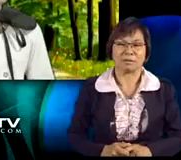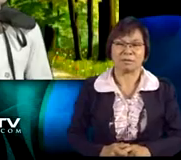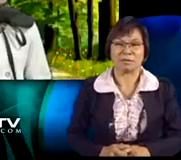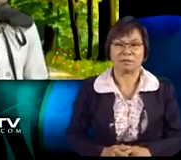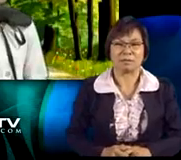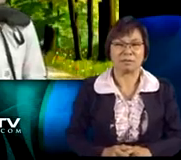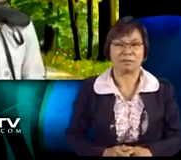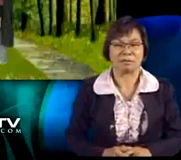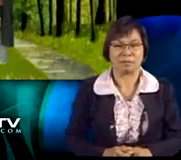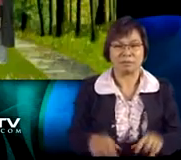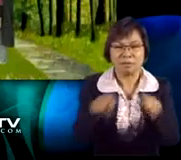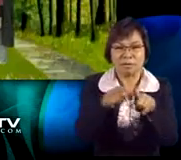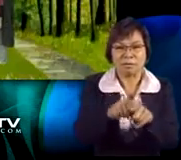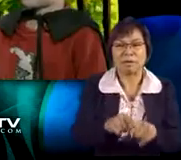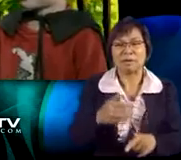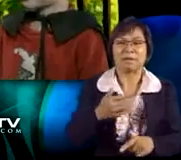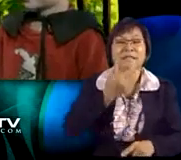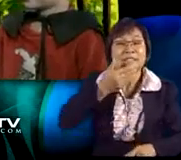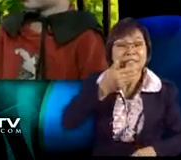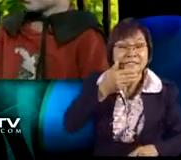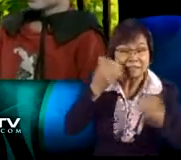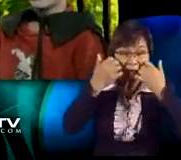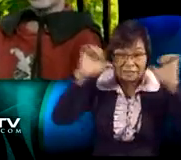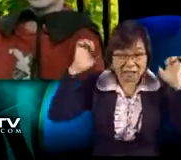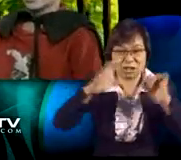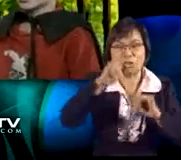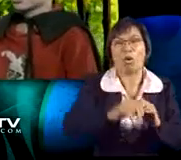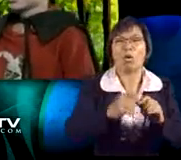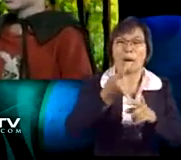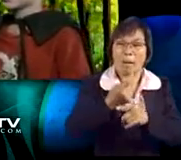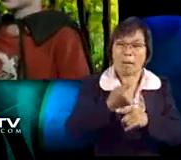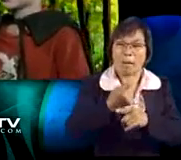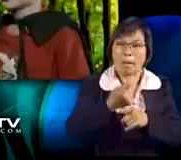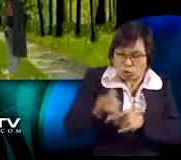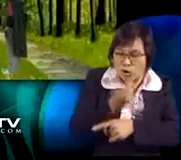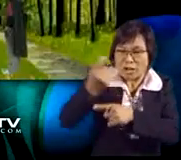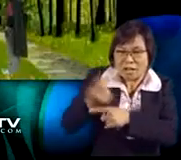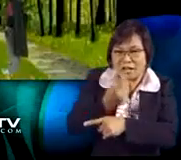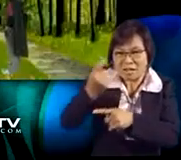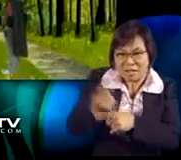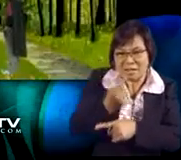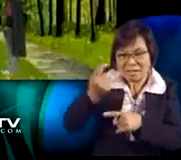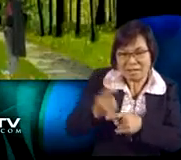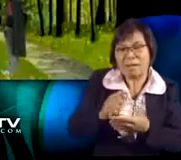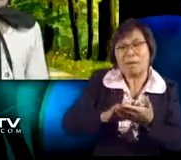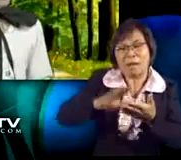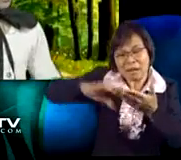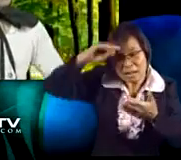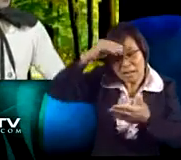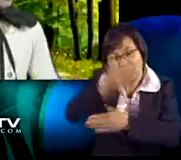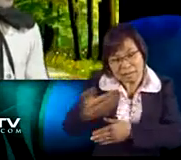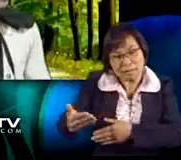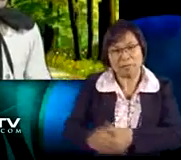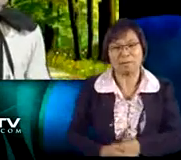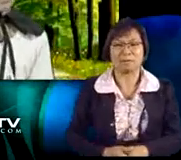You are learning fast, my young apprentice. Apprentice? Is that like a young genius? No. Apprentice means